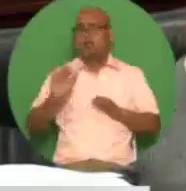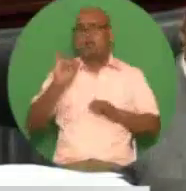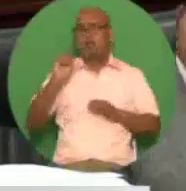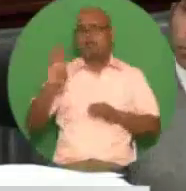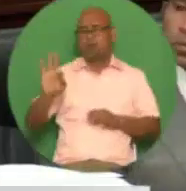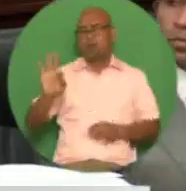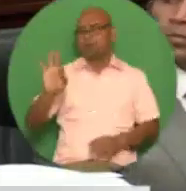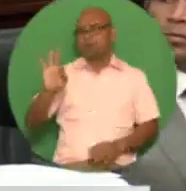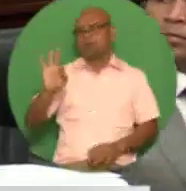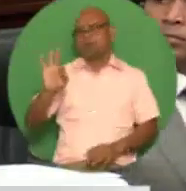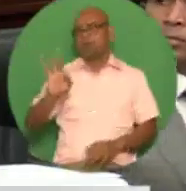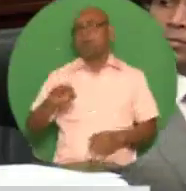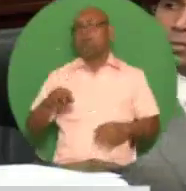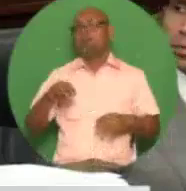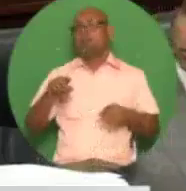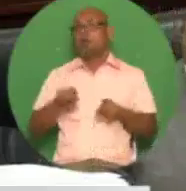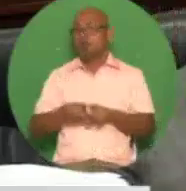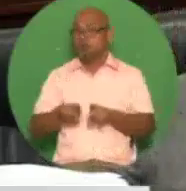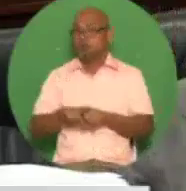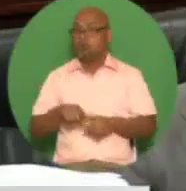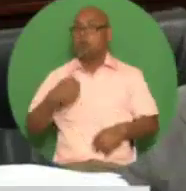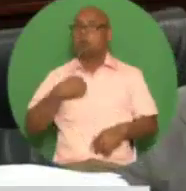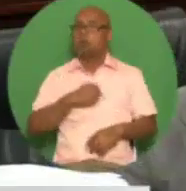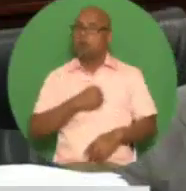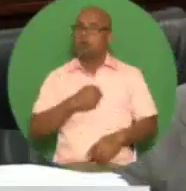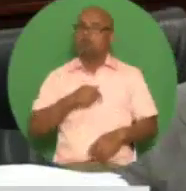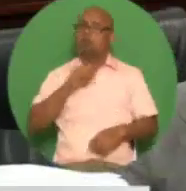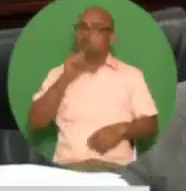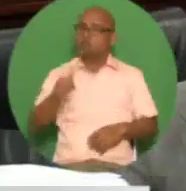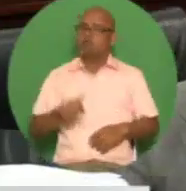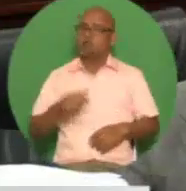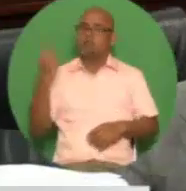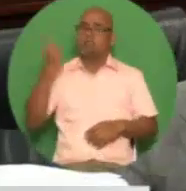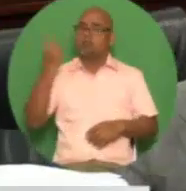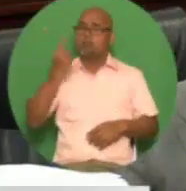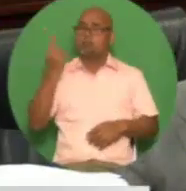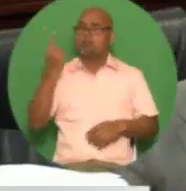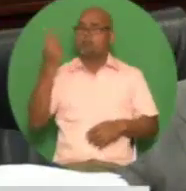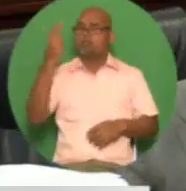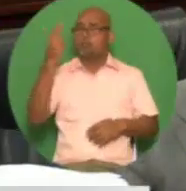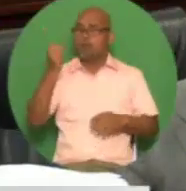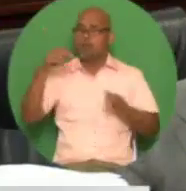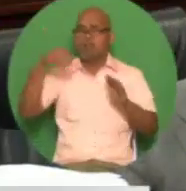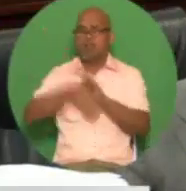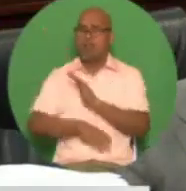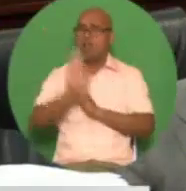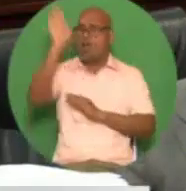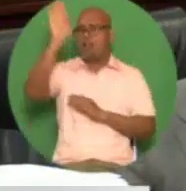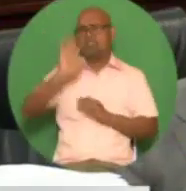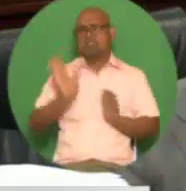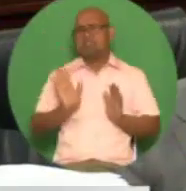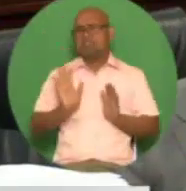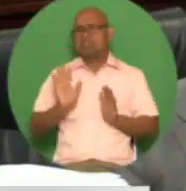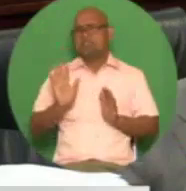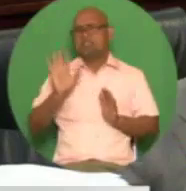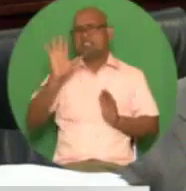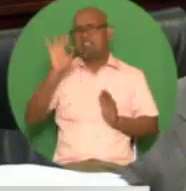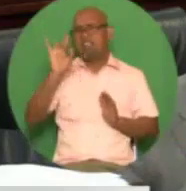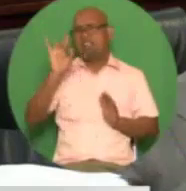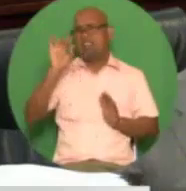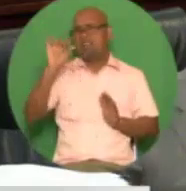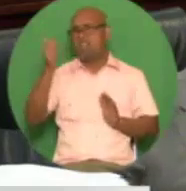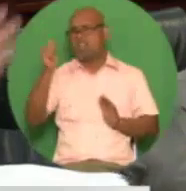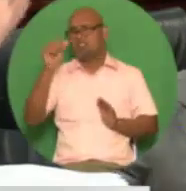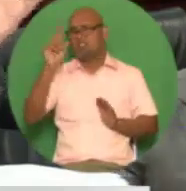we also did not rashly devalue the dollar and we thus preserved value and minimized increases in the